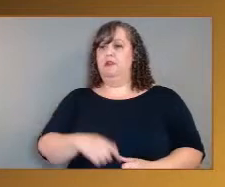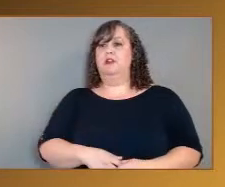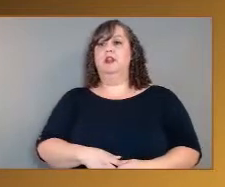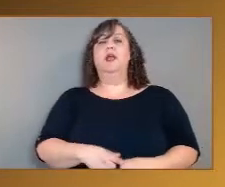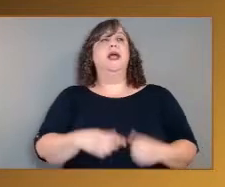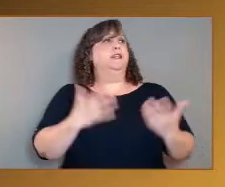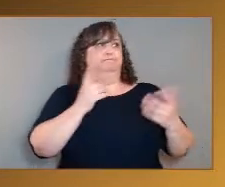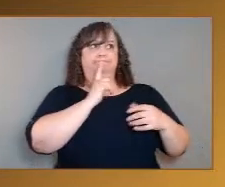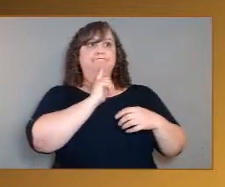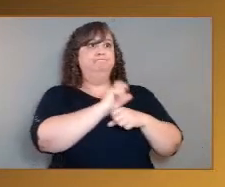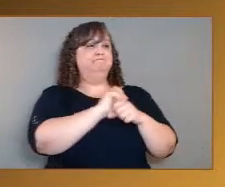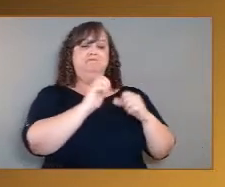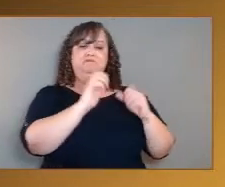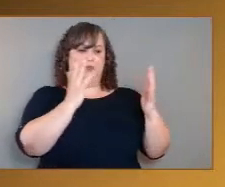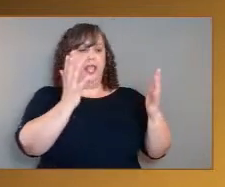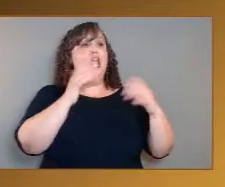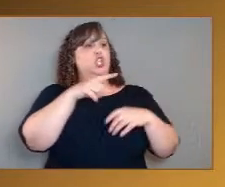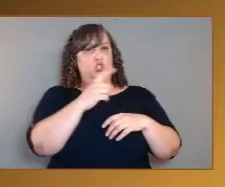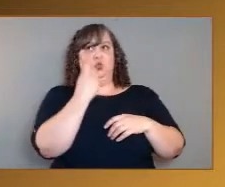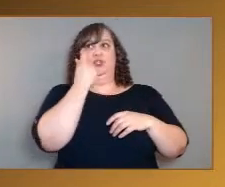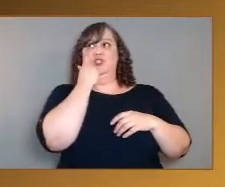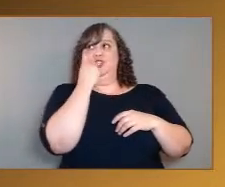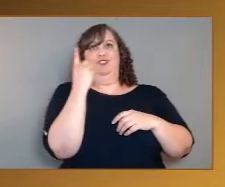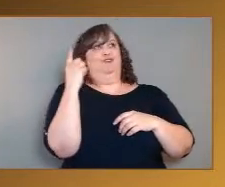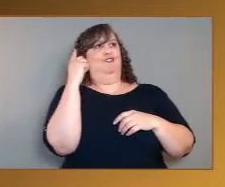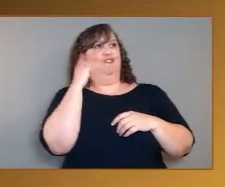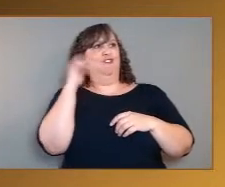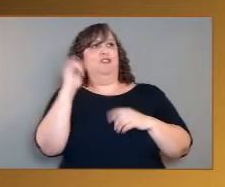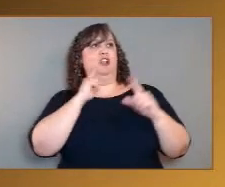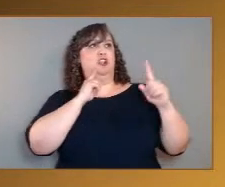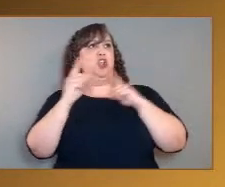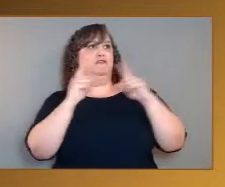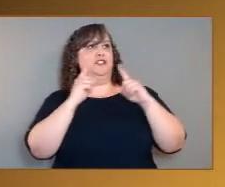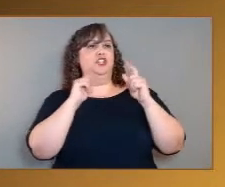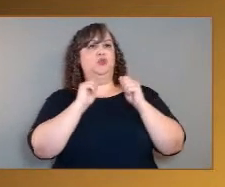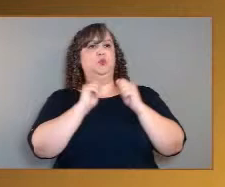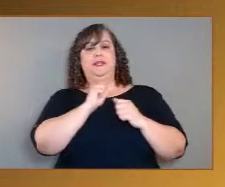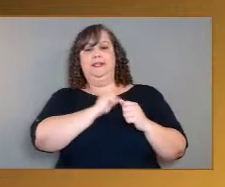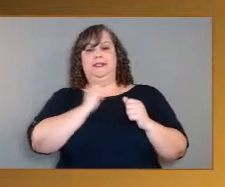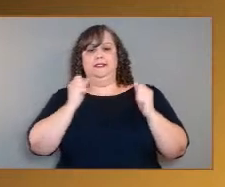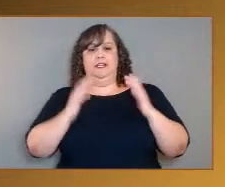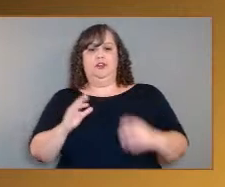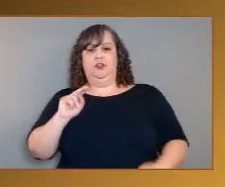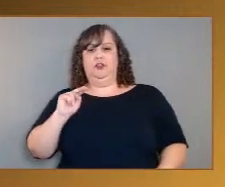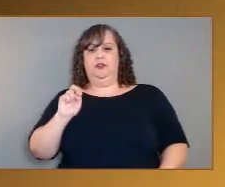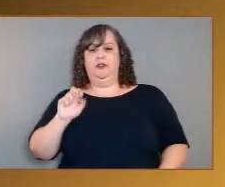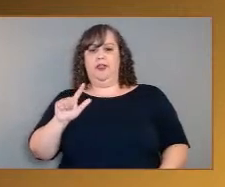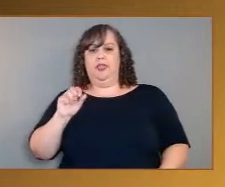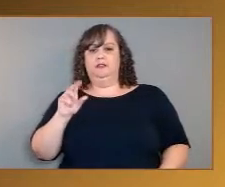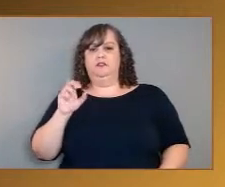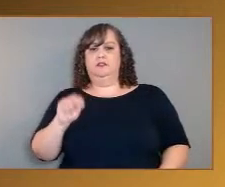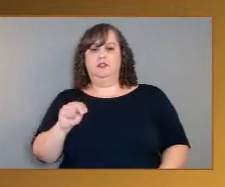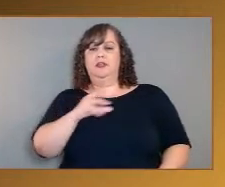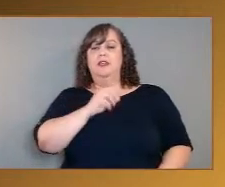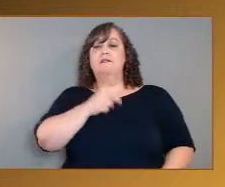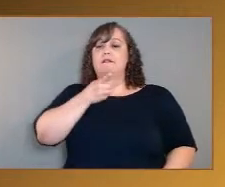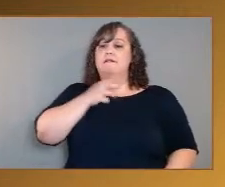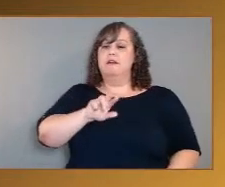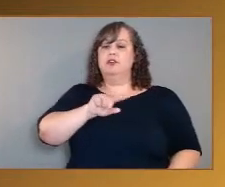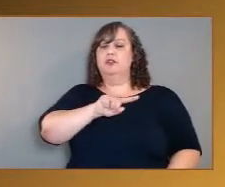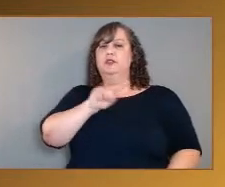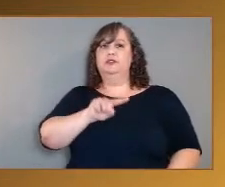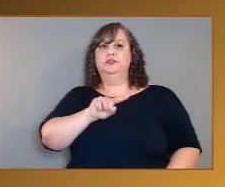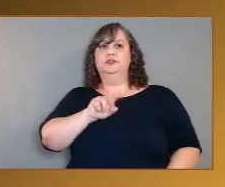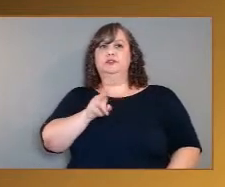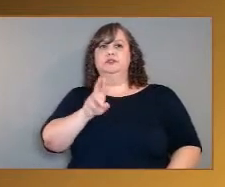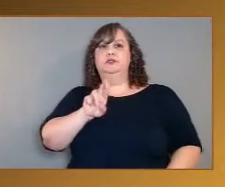in the conversation with Senator Nelson and Dr. Zubukin, we really want to understand